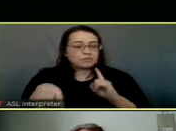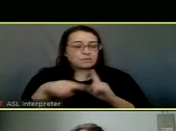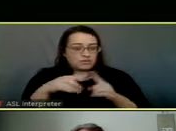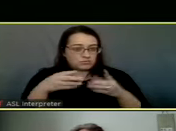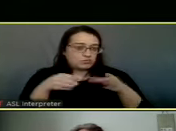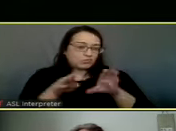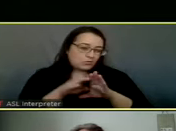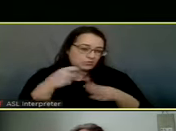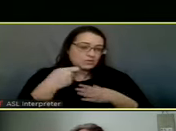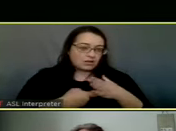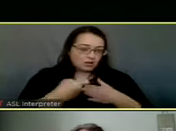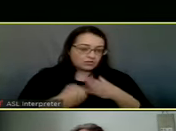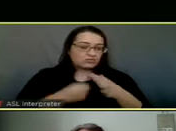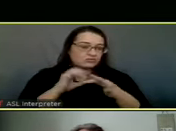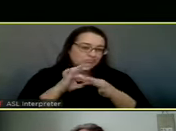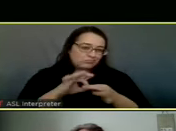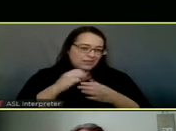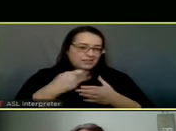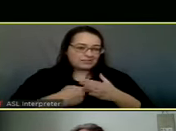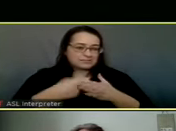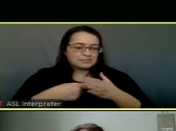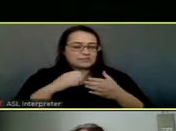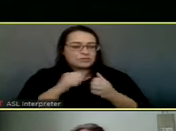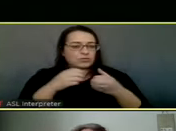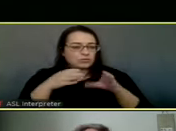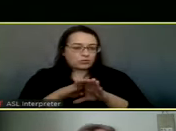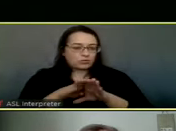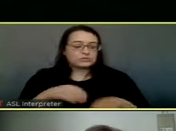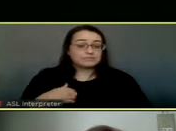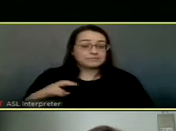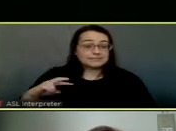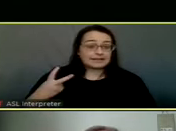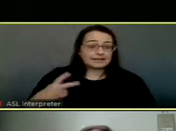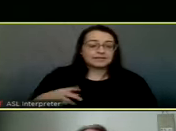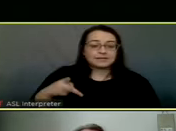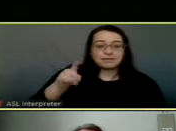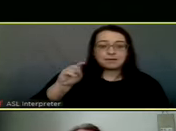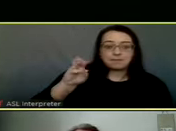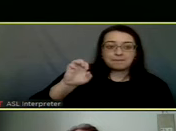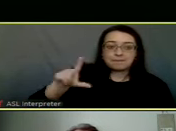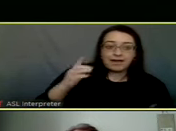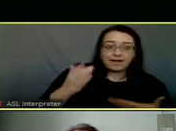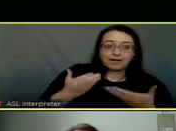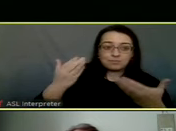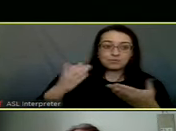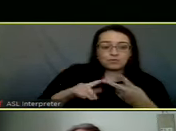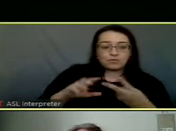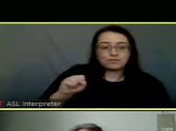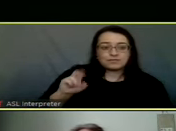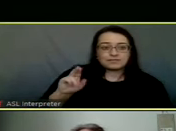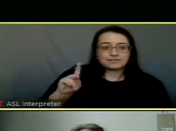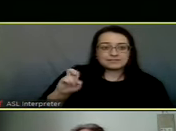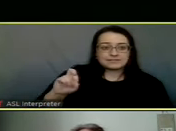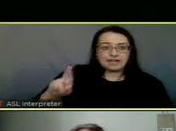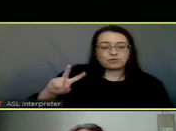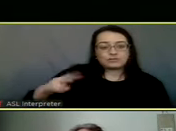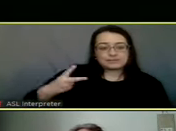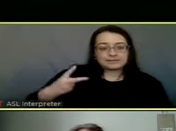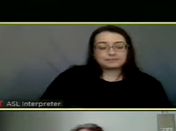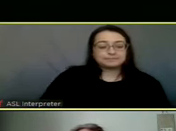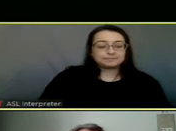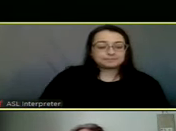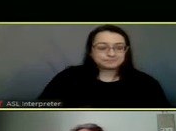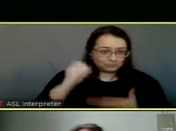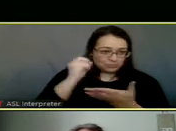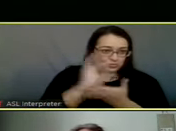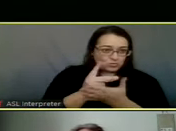closing costs and related expenses. Second. Moved by Council Member Powell and seconded by Council Member Sauer